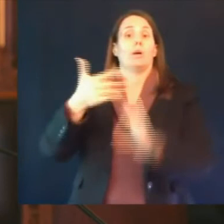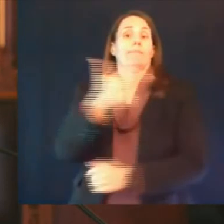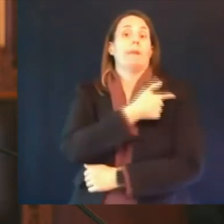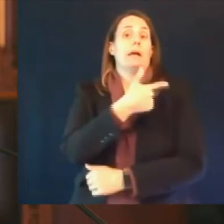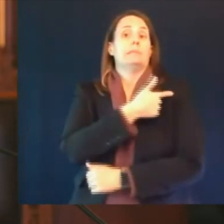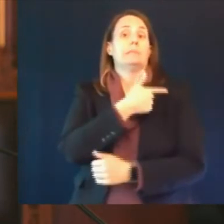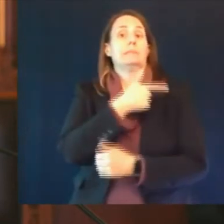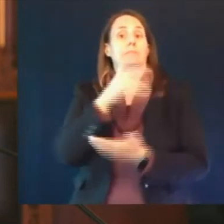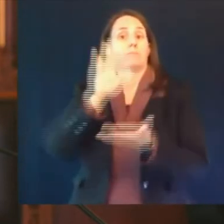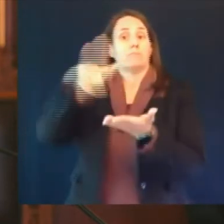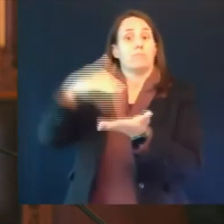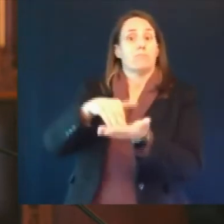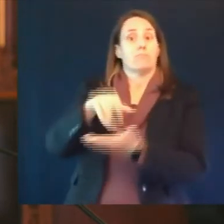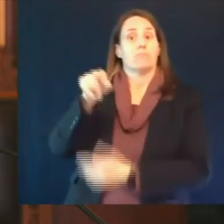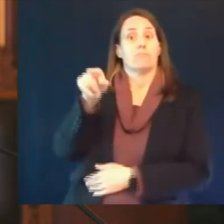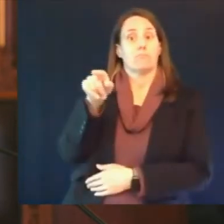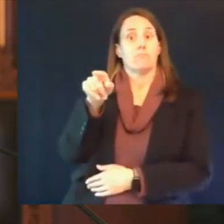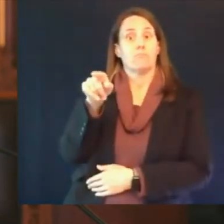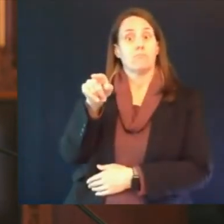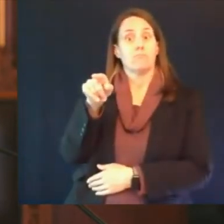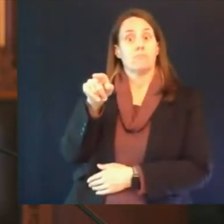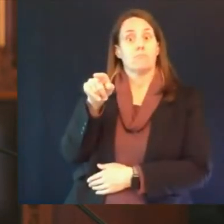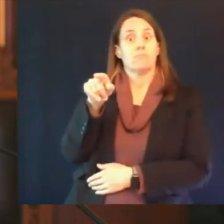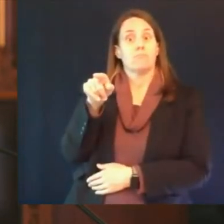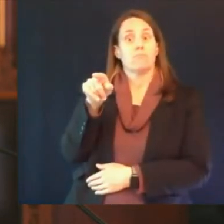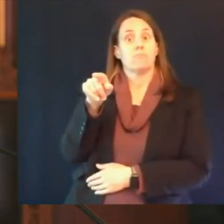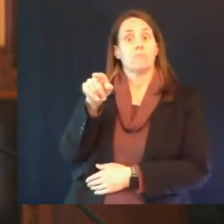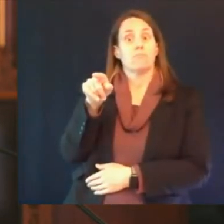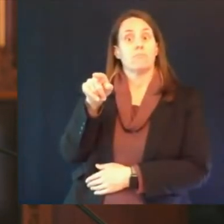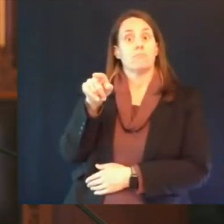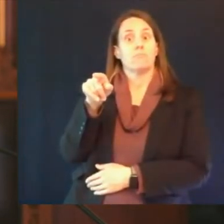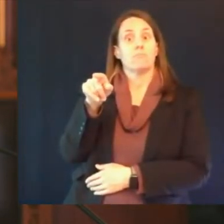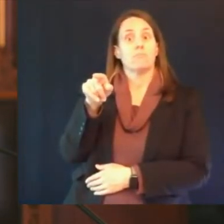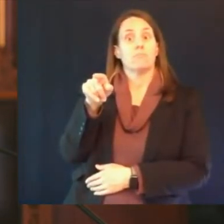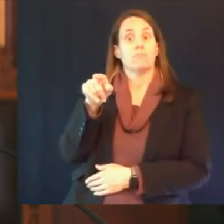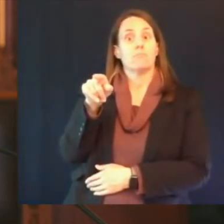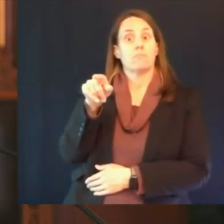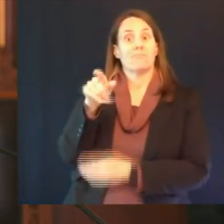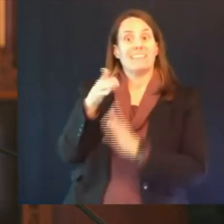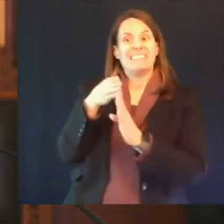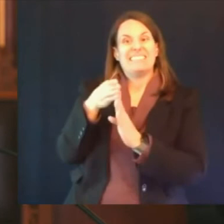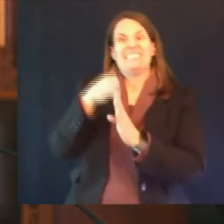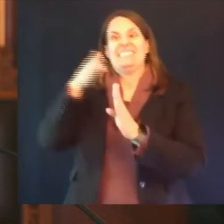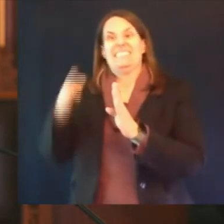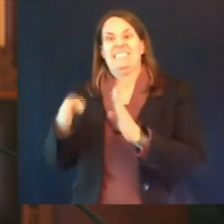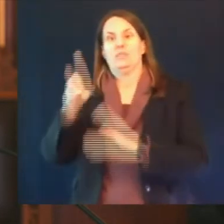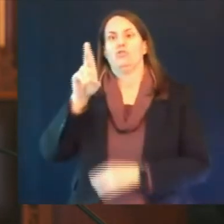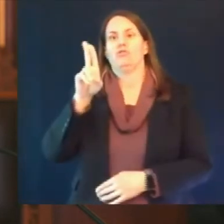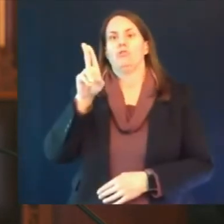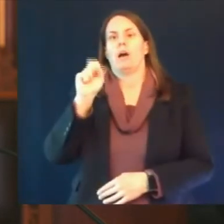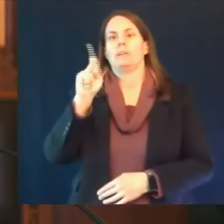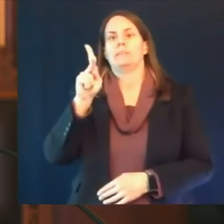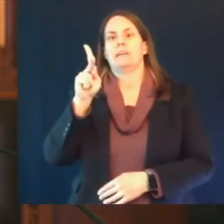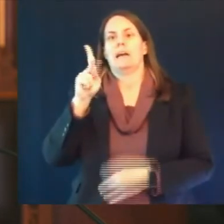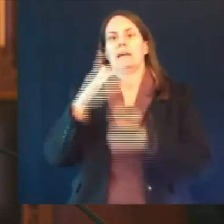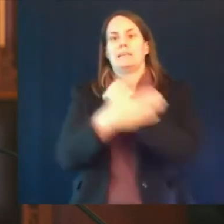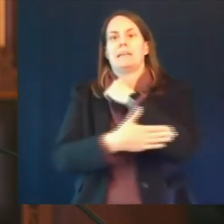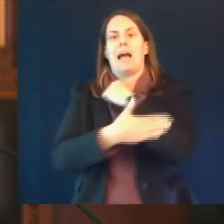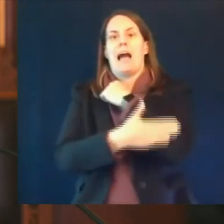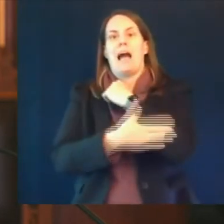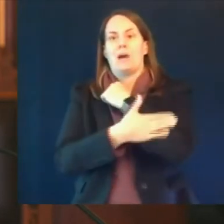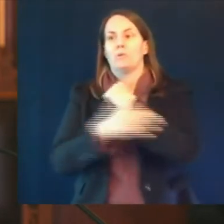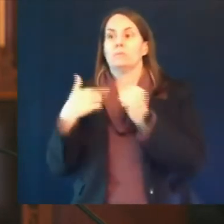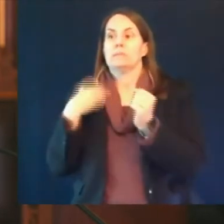hoping that some of the folks in rust county might drive over to rice lake and avail themselves of those vaccines and we'll look at other